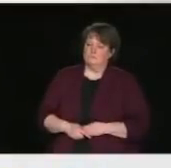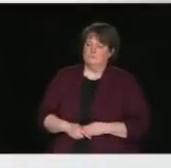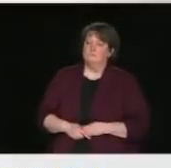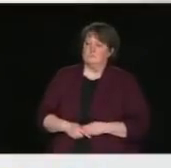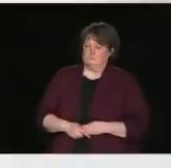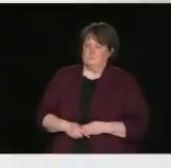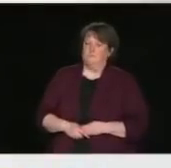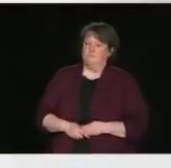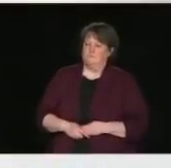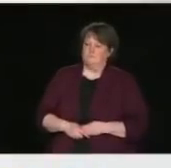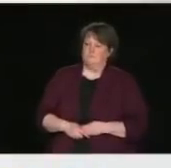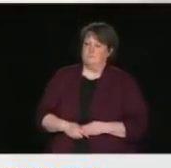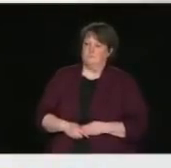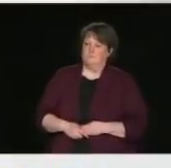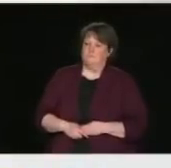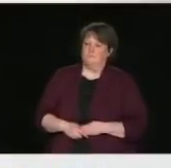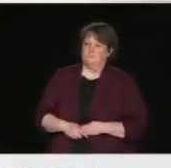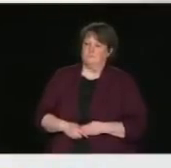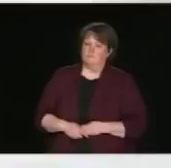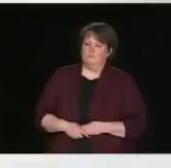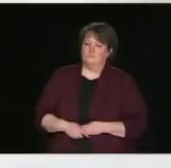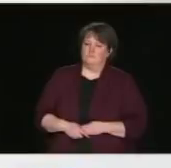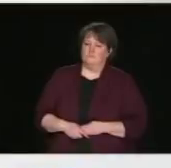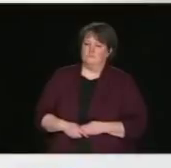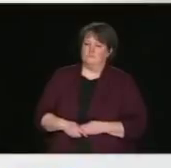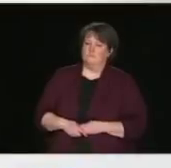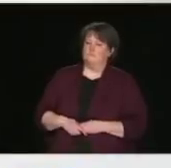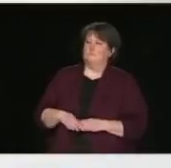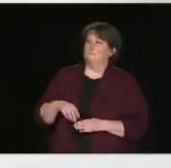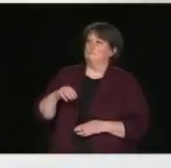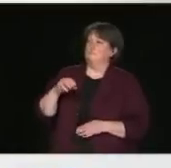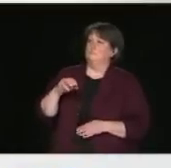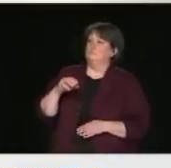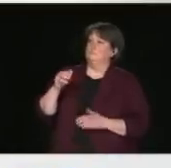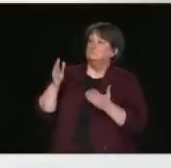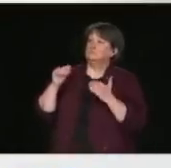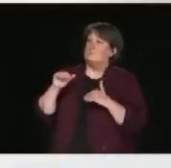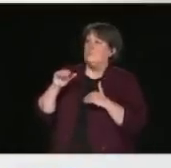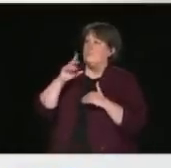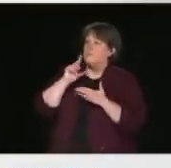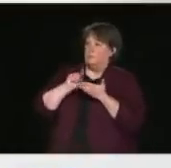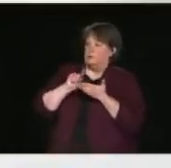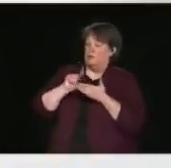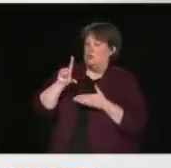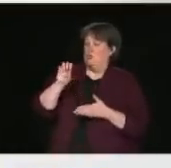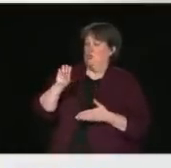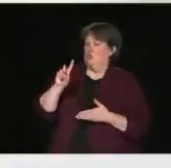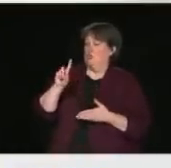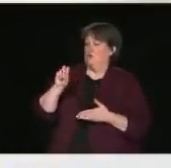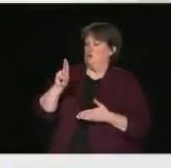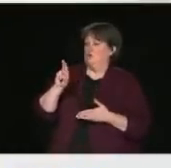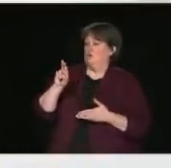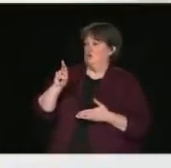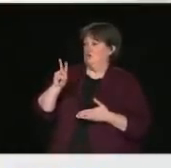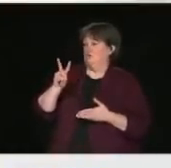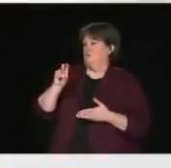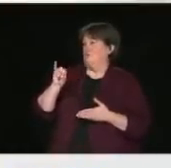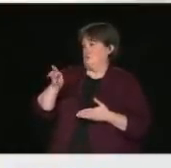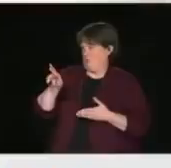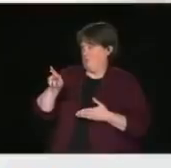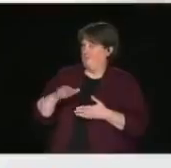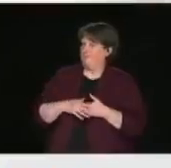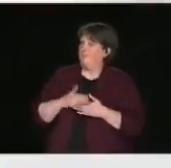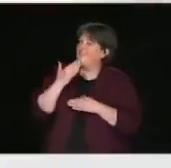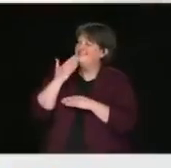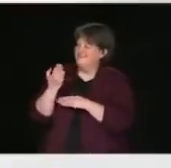Next question from Marie-Vassel Le Devoir. Good morning, Ms. Freeland. I'd like to continue in